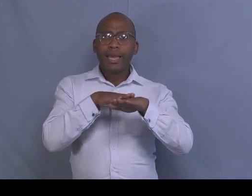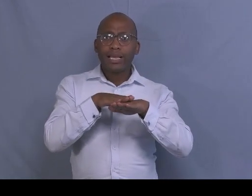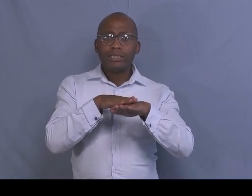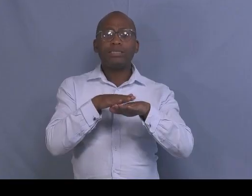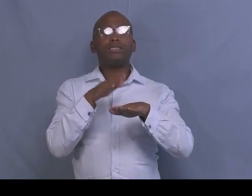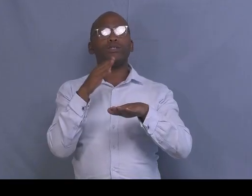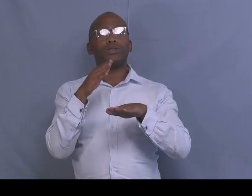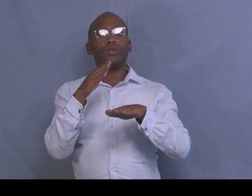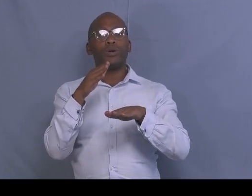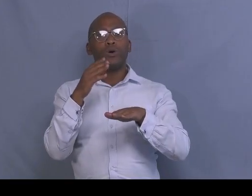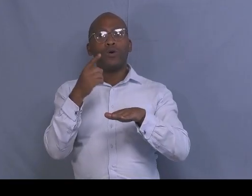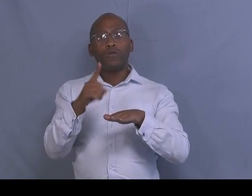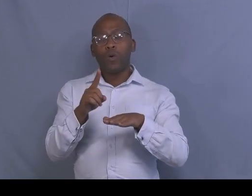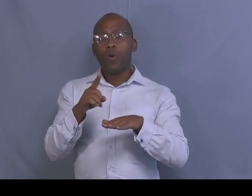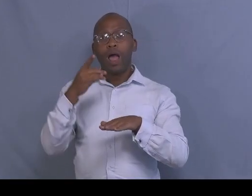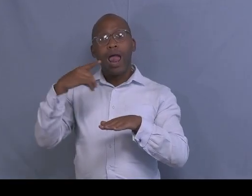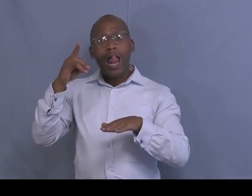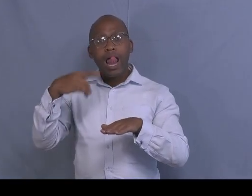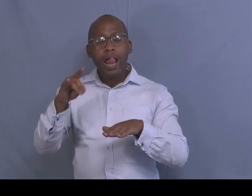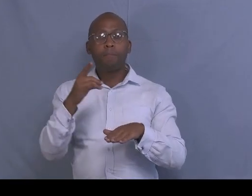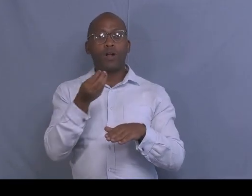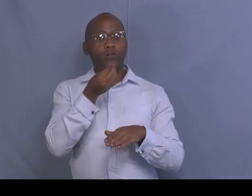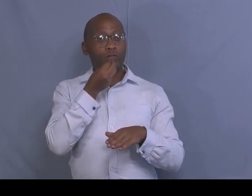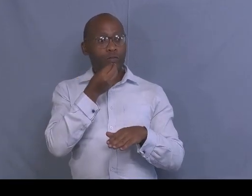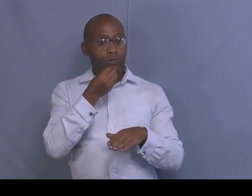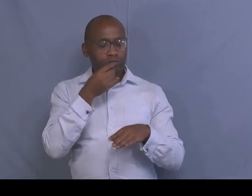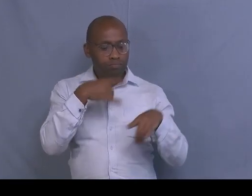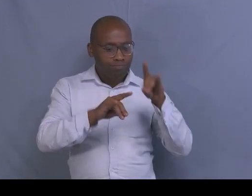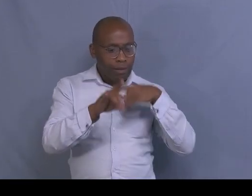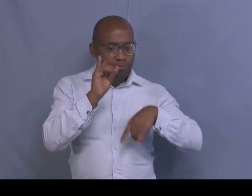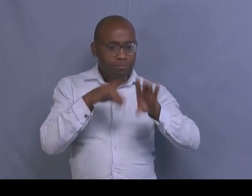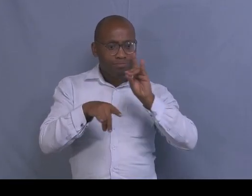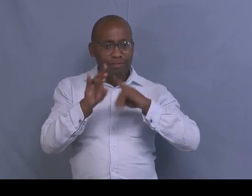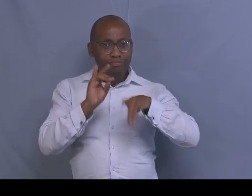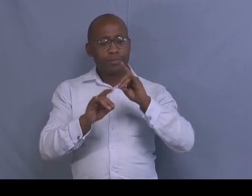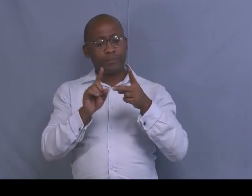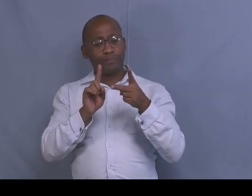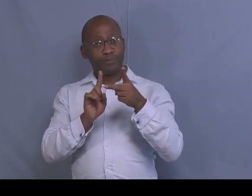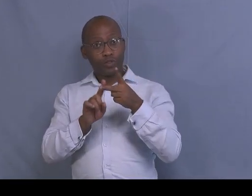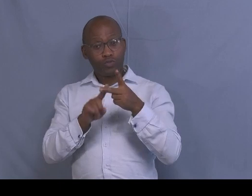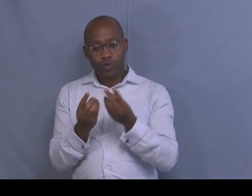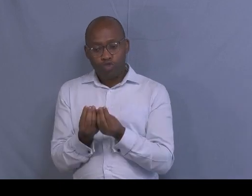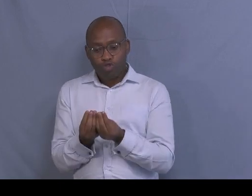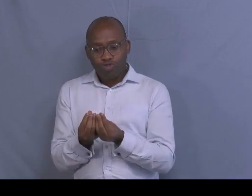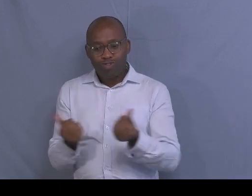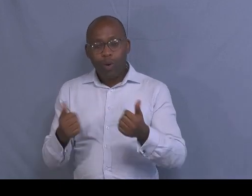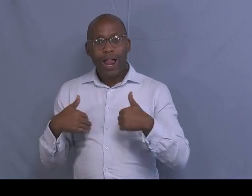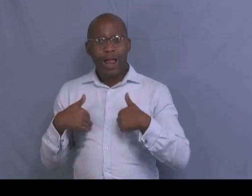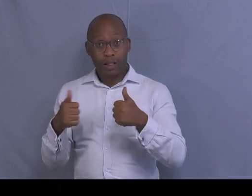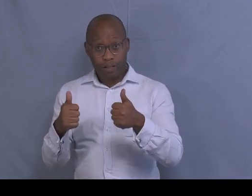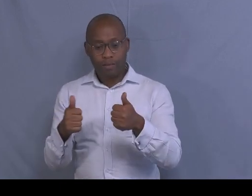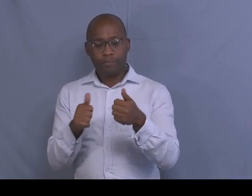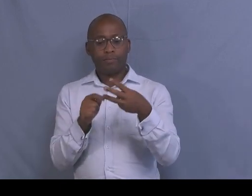livestock. The second one is soil cultivation. Then the third one that I'm going to